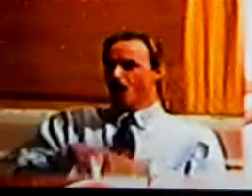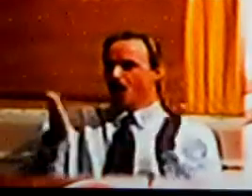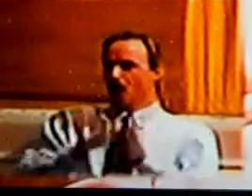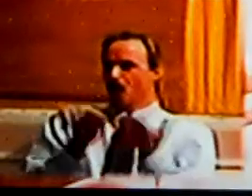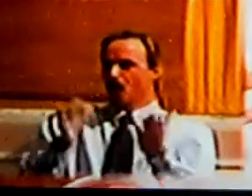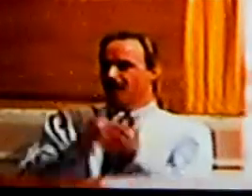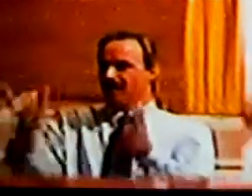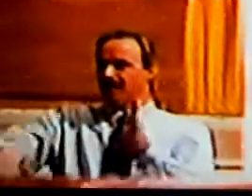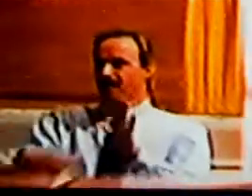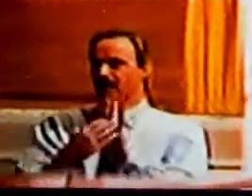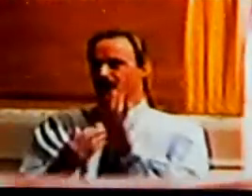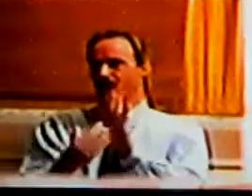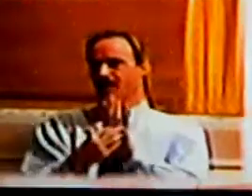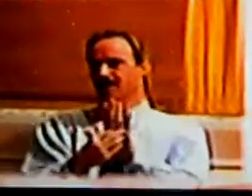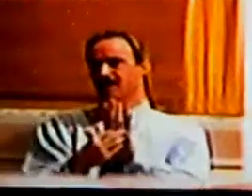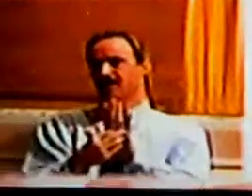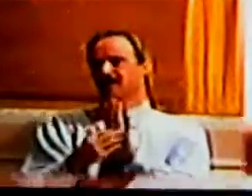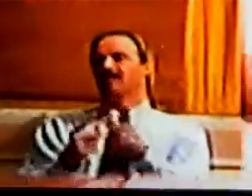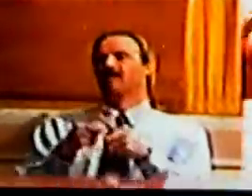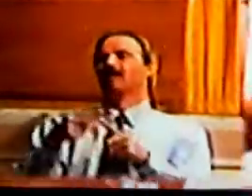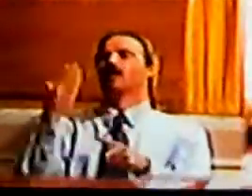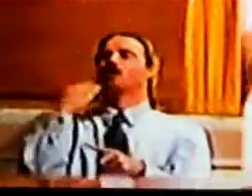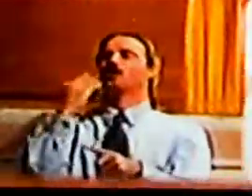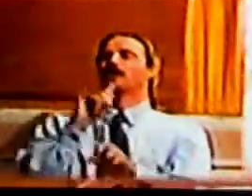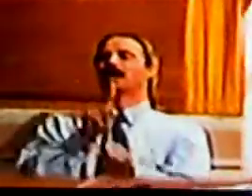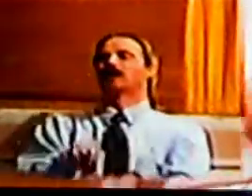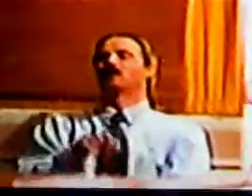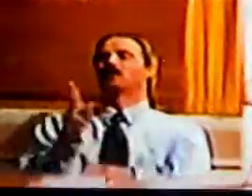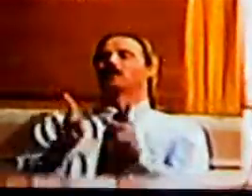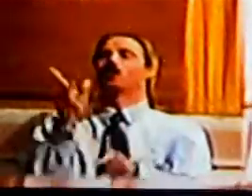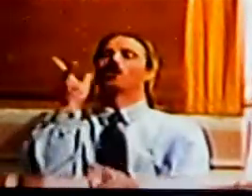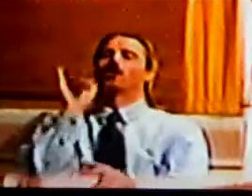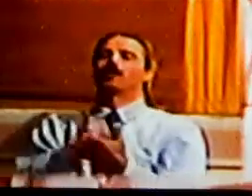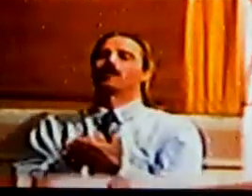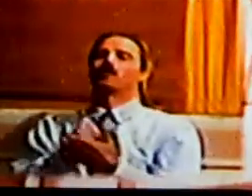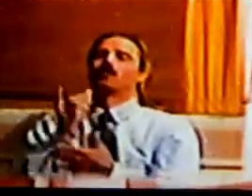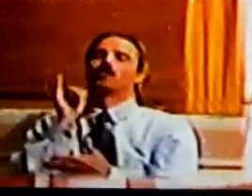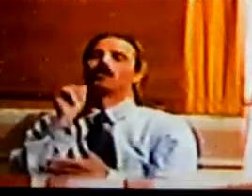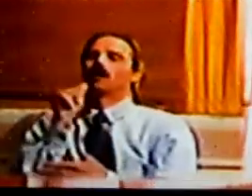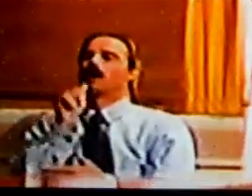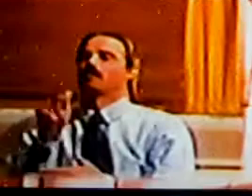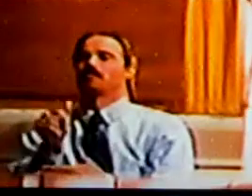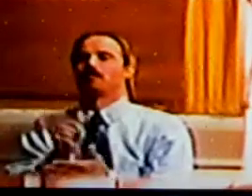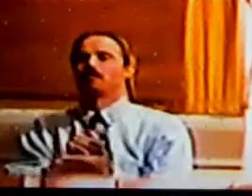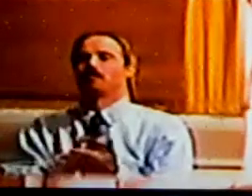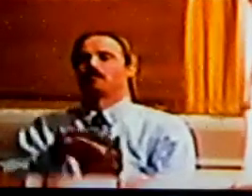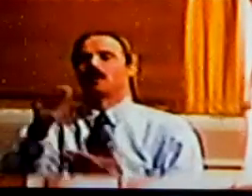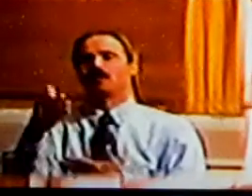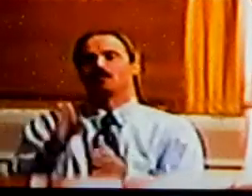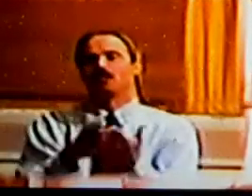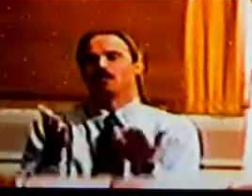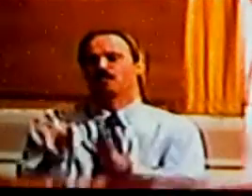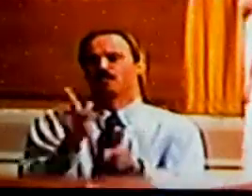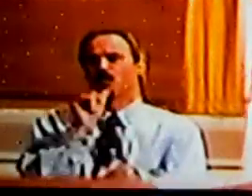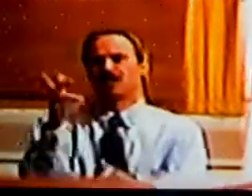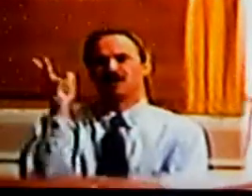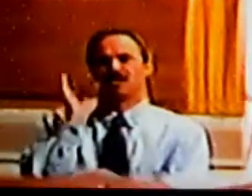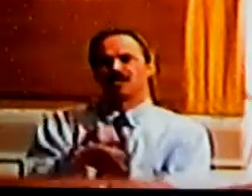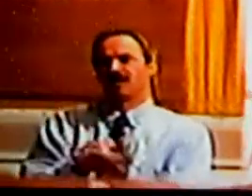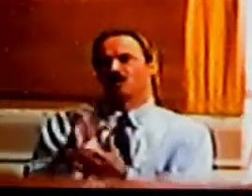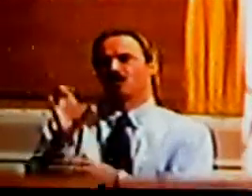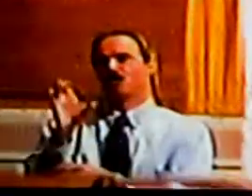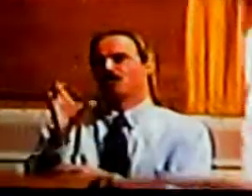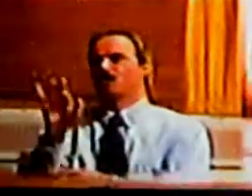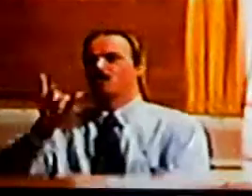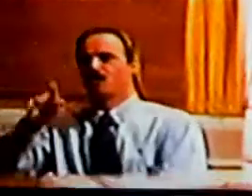and then of course i knew the answer because if people heard that they wouldn't buy the book people don't want to hear that crap they want to blame everything